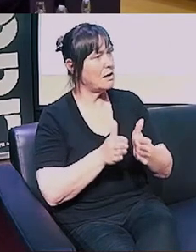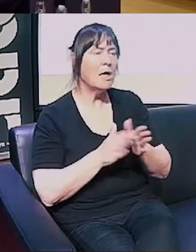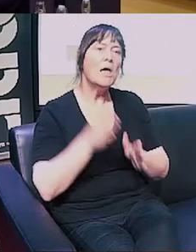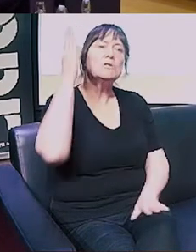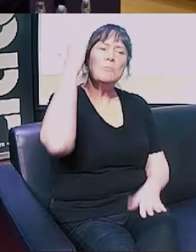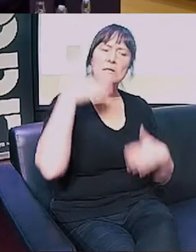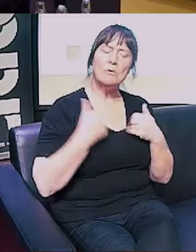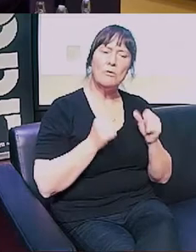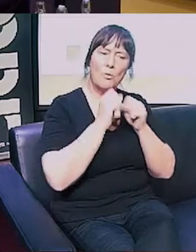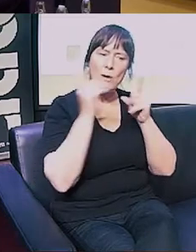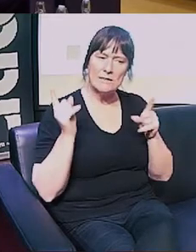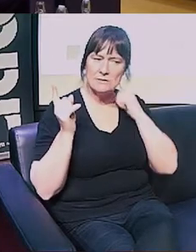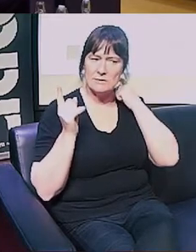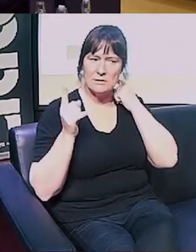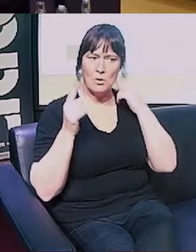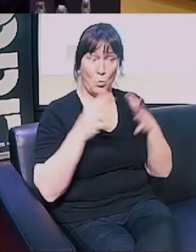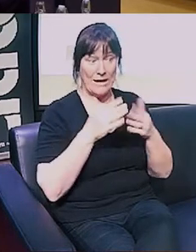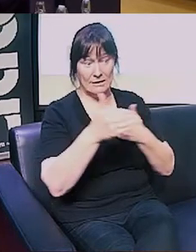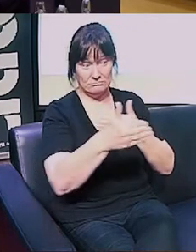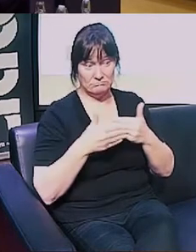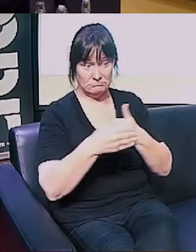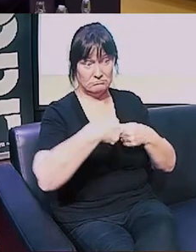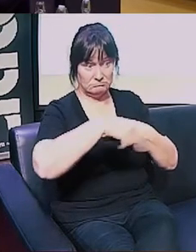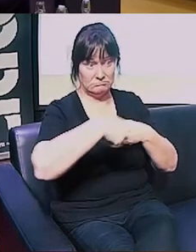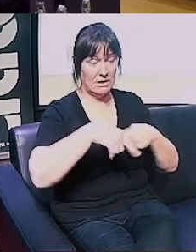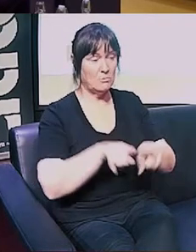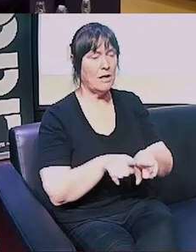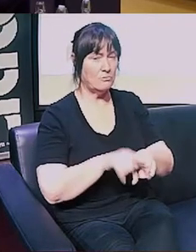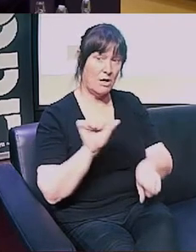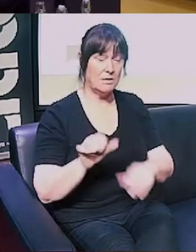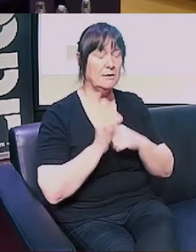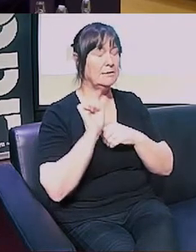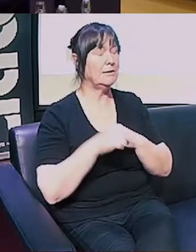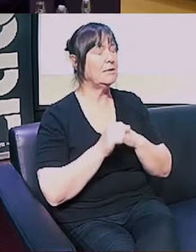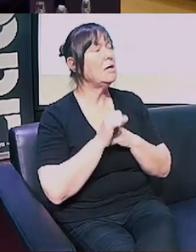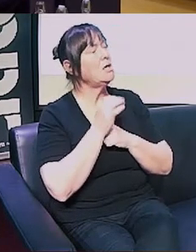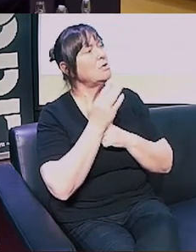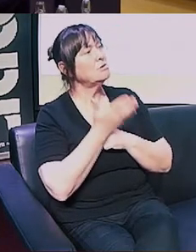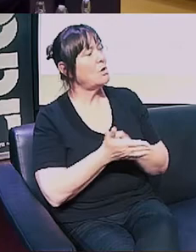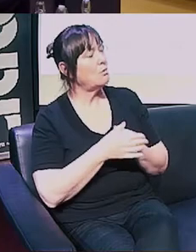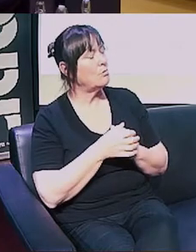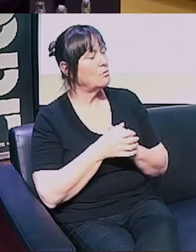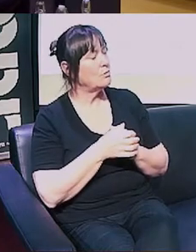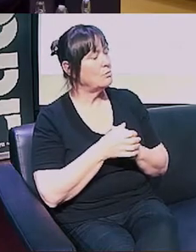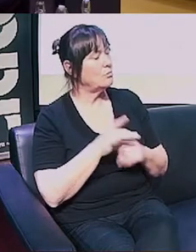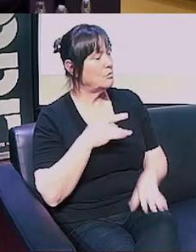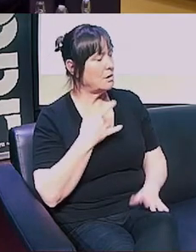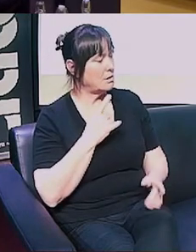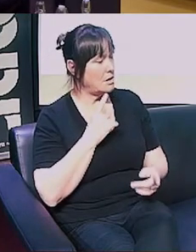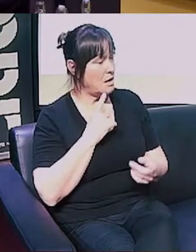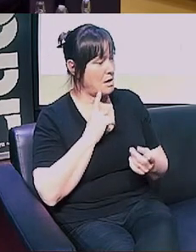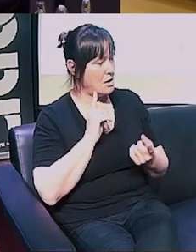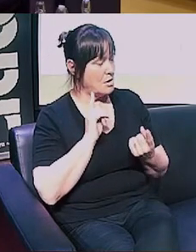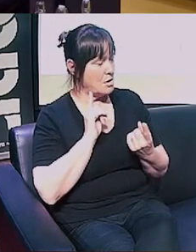awareness. It is Mental Health Awareness Week as well. So you think the response in the polls